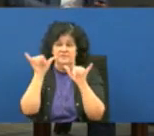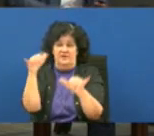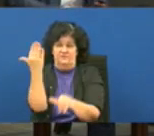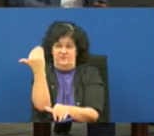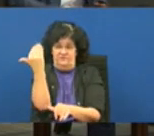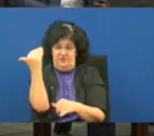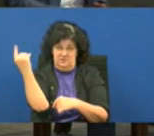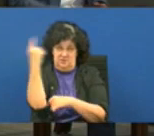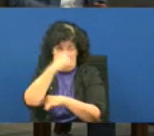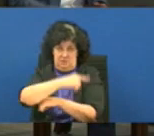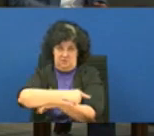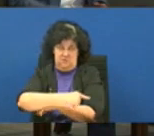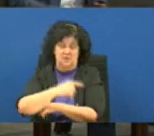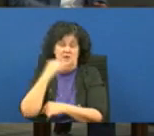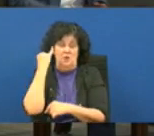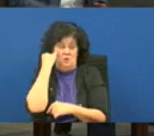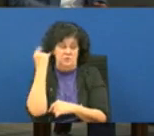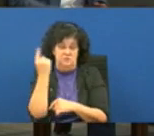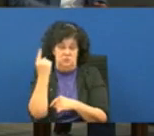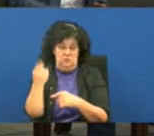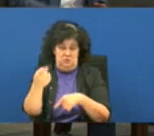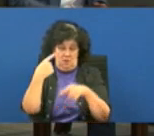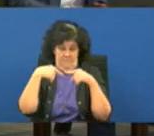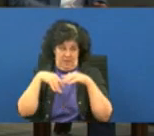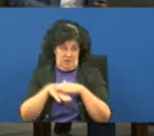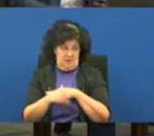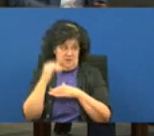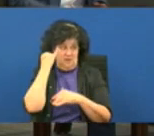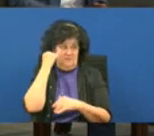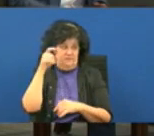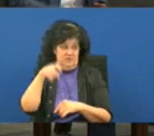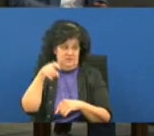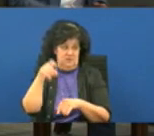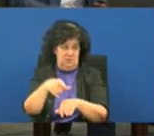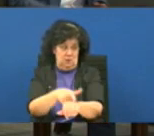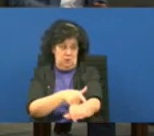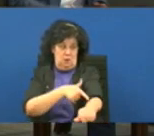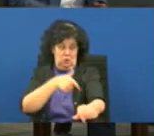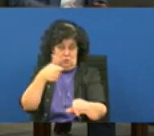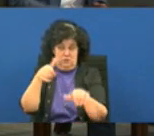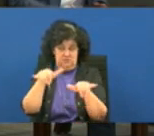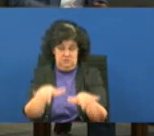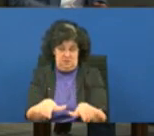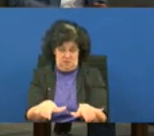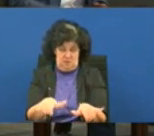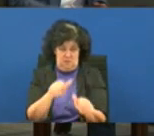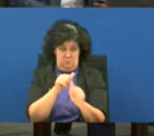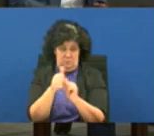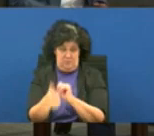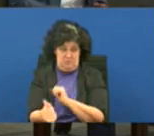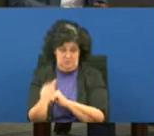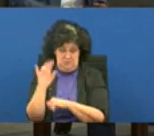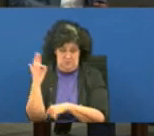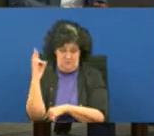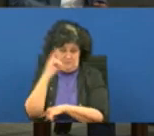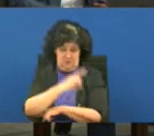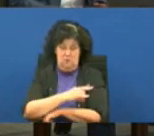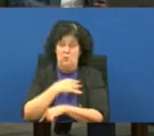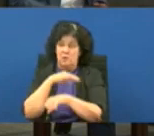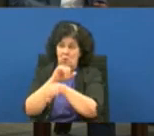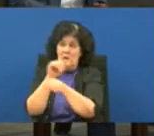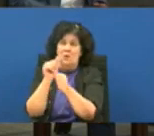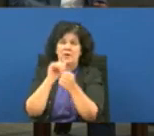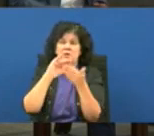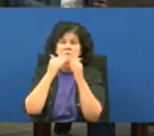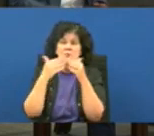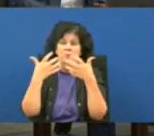always done is when someone comes to the facility if they need a longer stay than past that seven days we've always worked with the community partners to